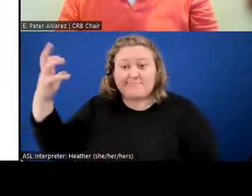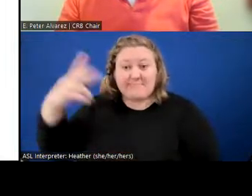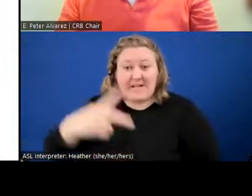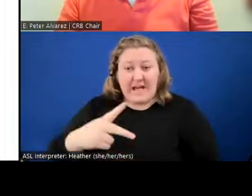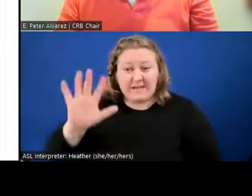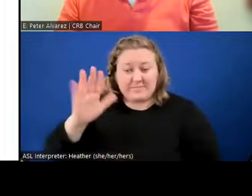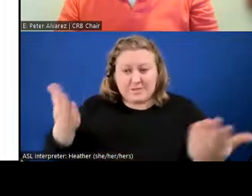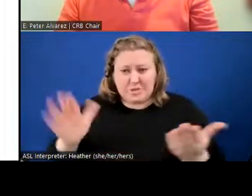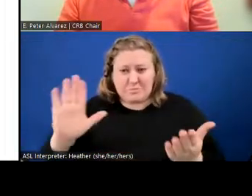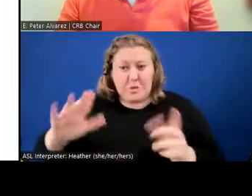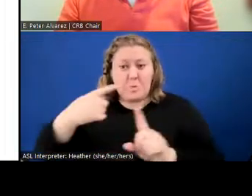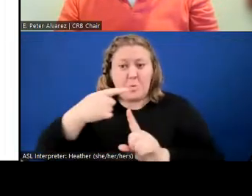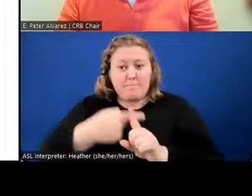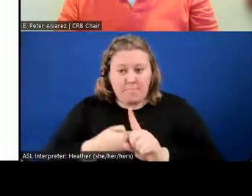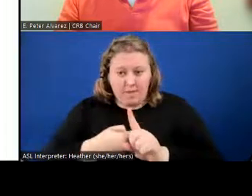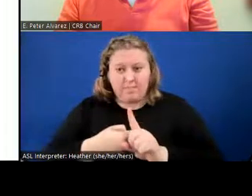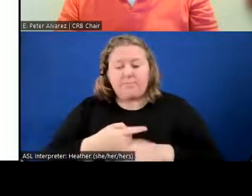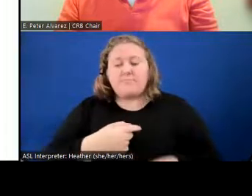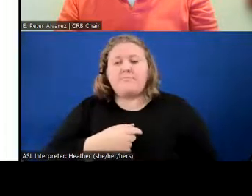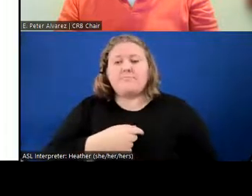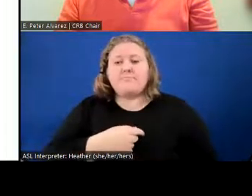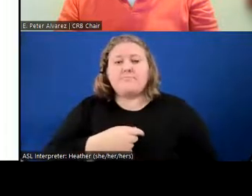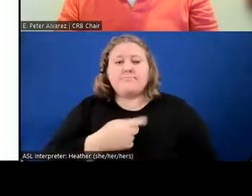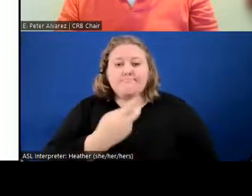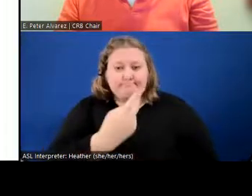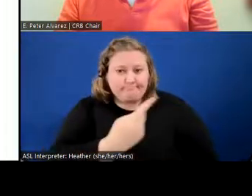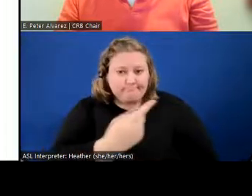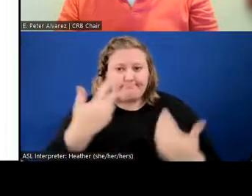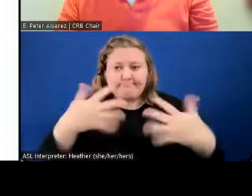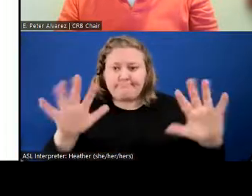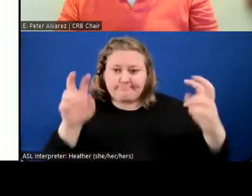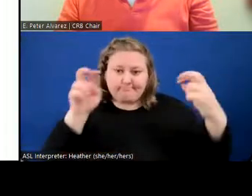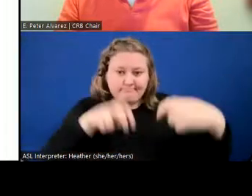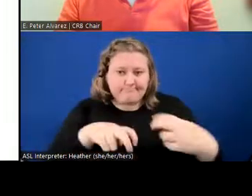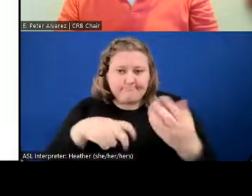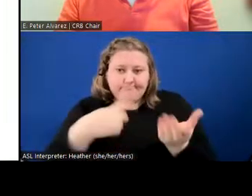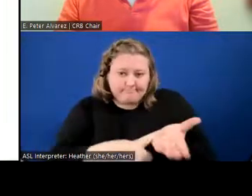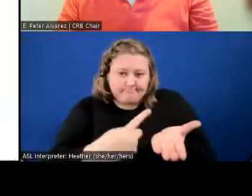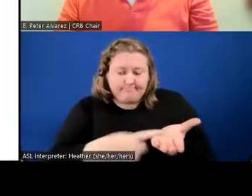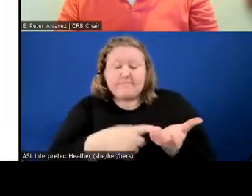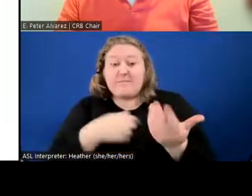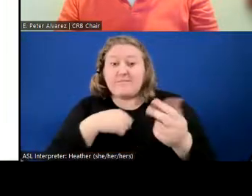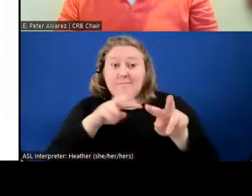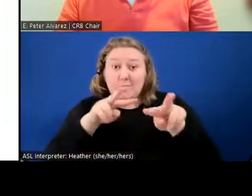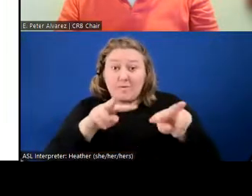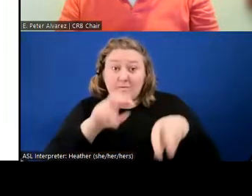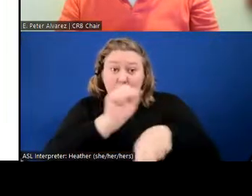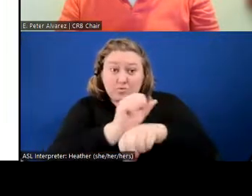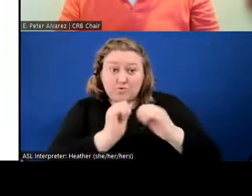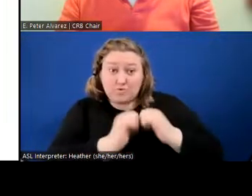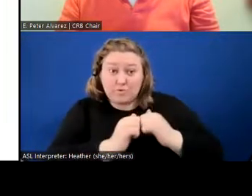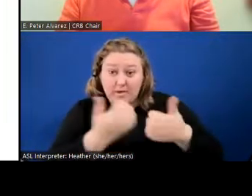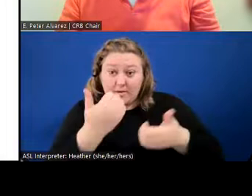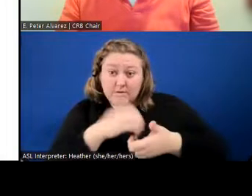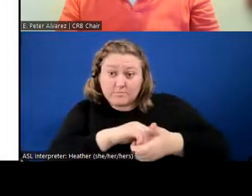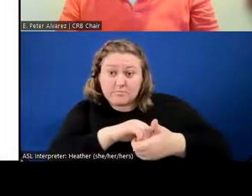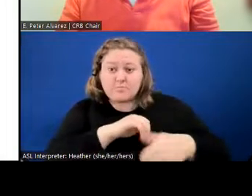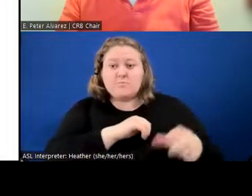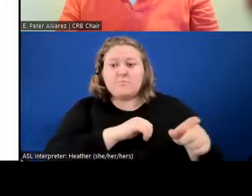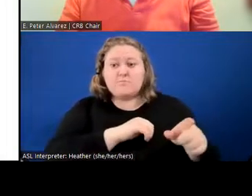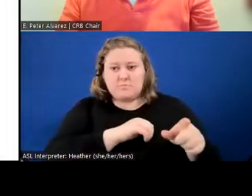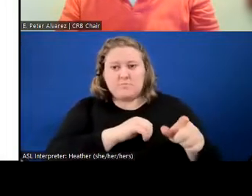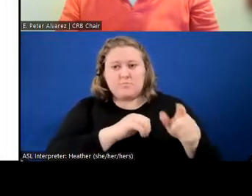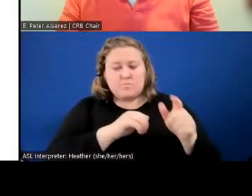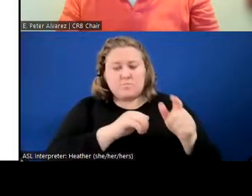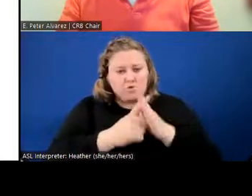month now. I have met with Commissioner Cox. I am looking forward to working with Commissioner Cox to really start moving the